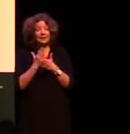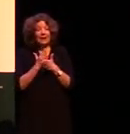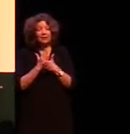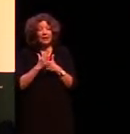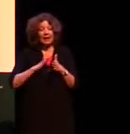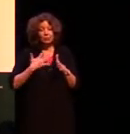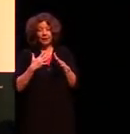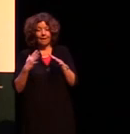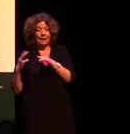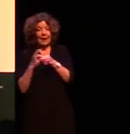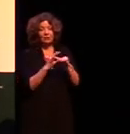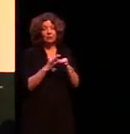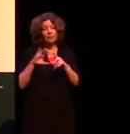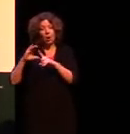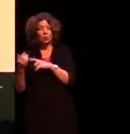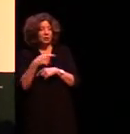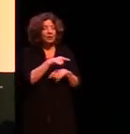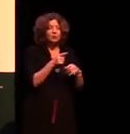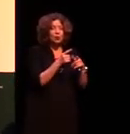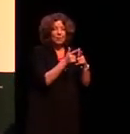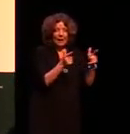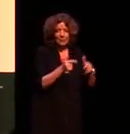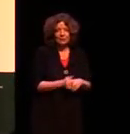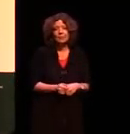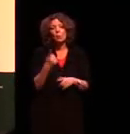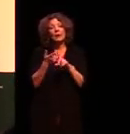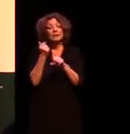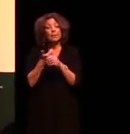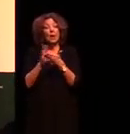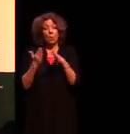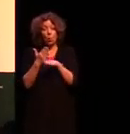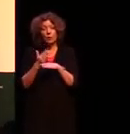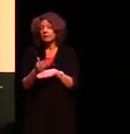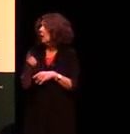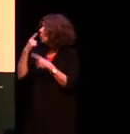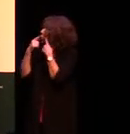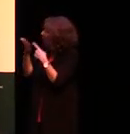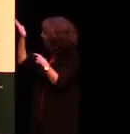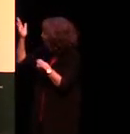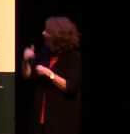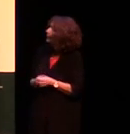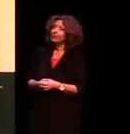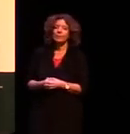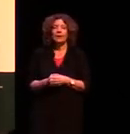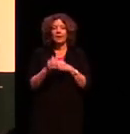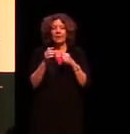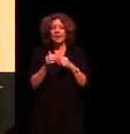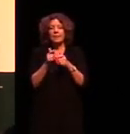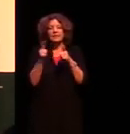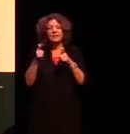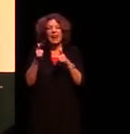interesting cultural connection here to give you an example of how this works I'm going to go to Murimpatta which is the language I'm